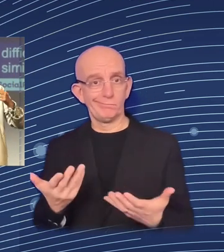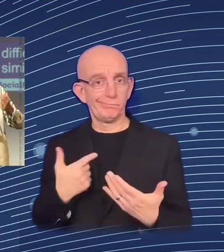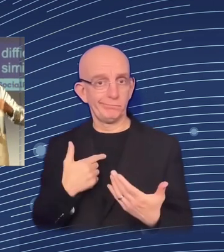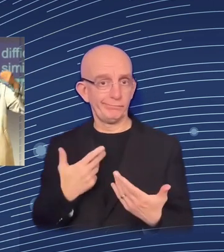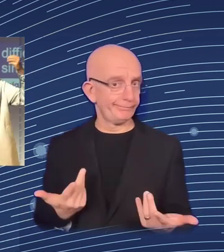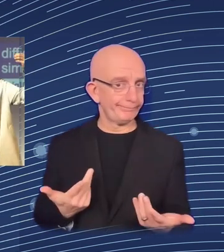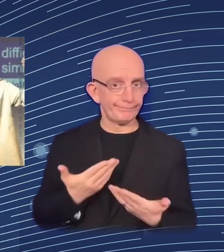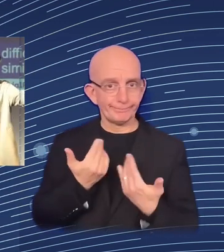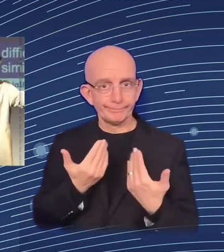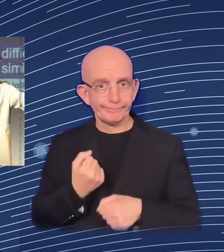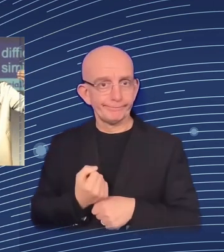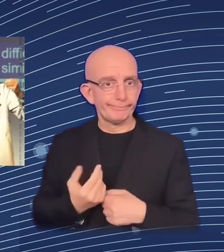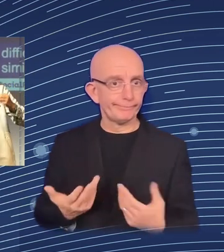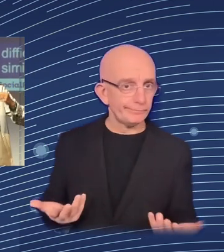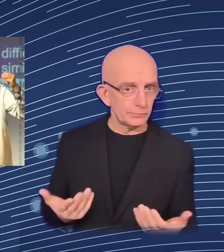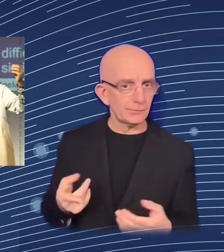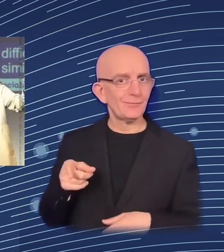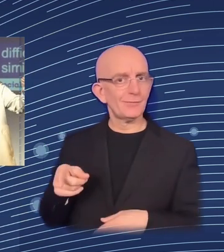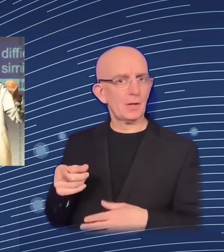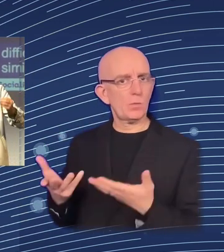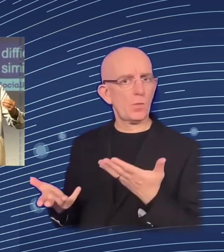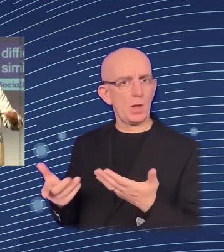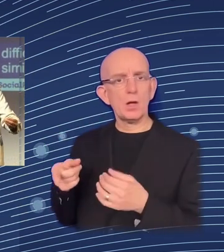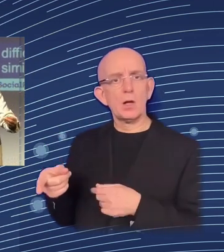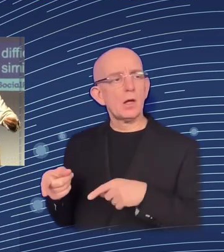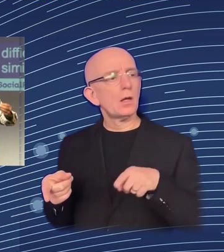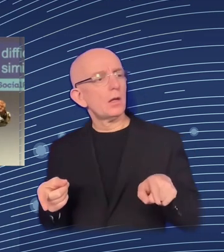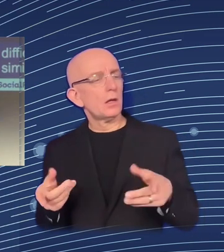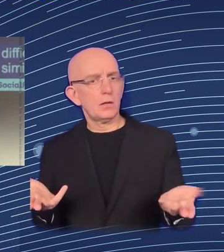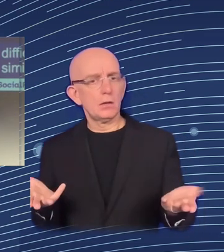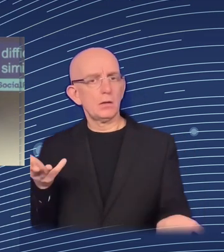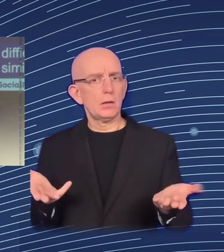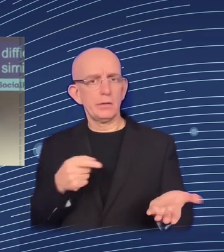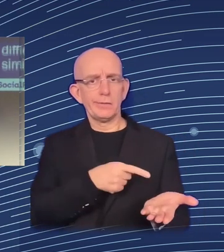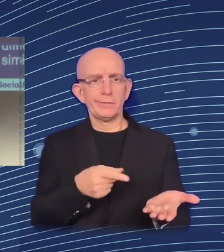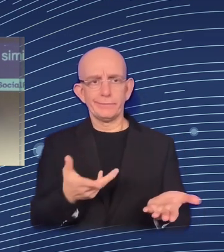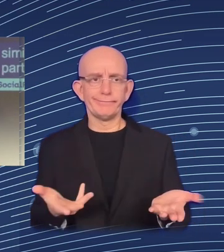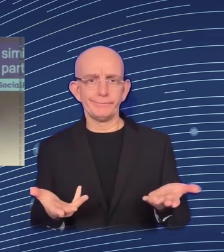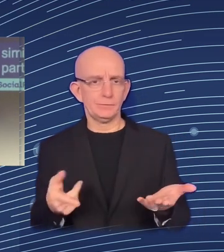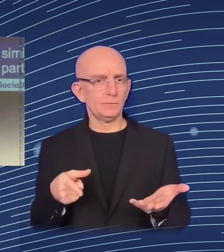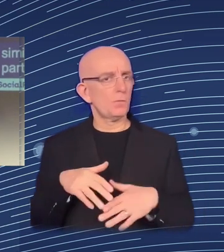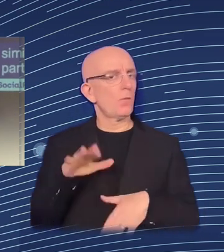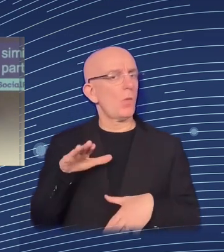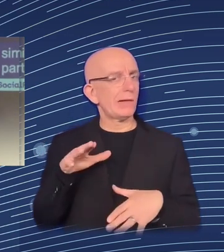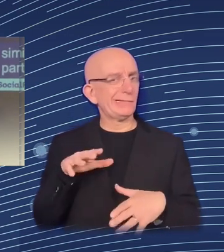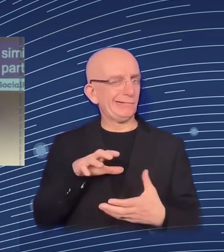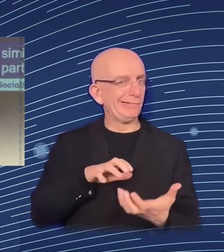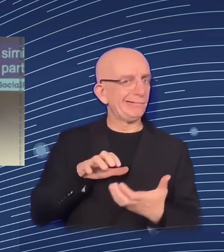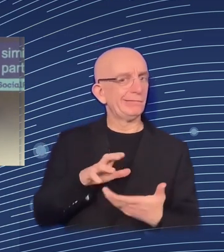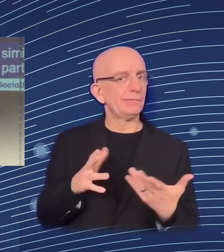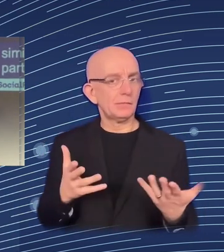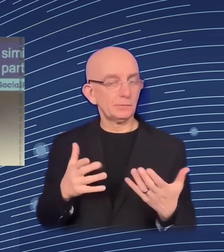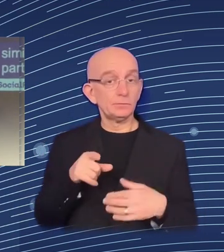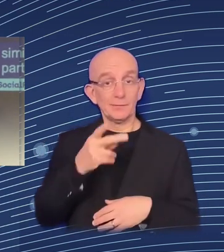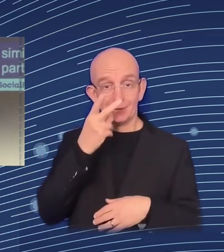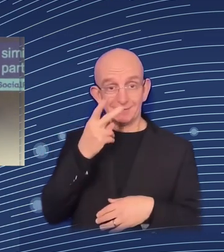that makes someone get into a particular intervention and another doesn't. So that's more difficult.